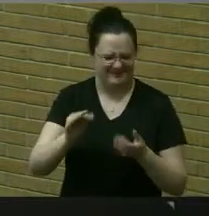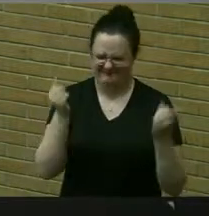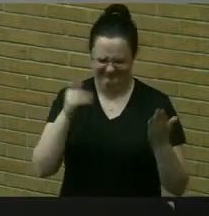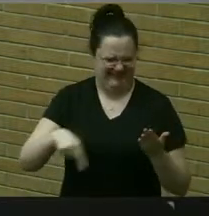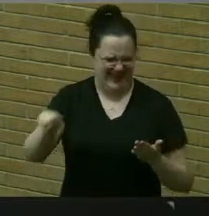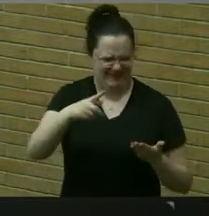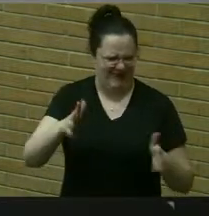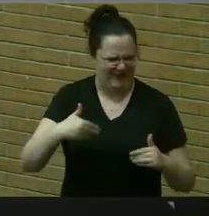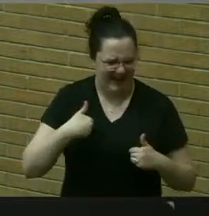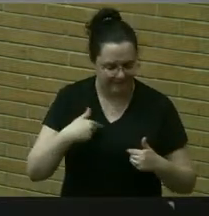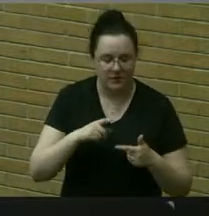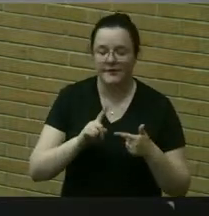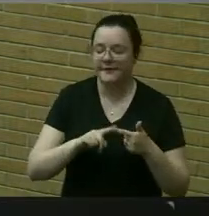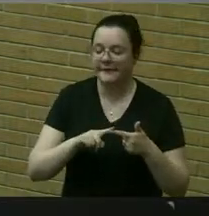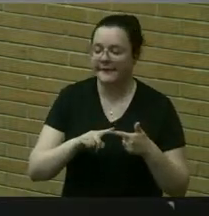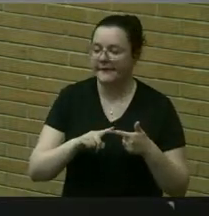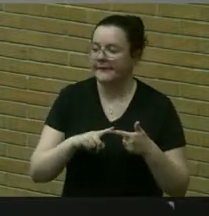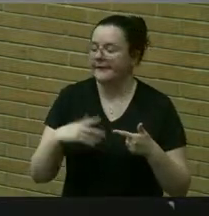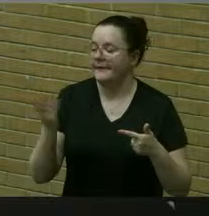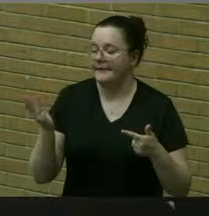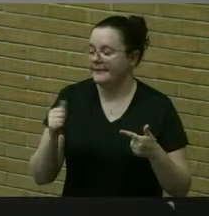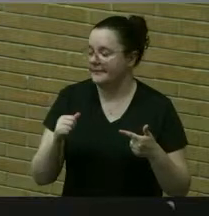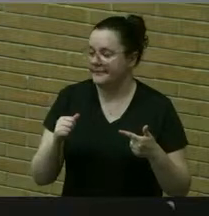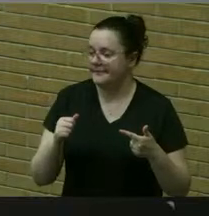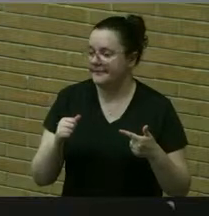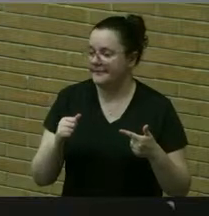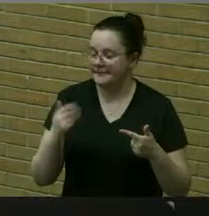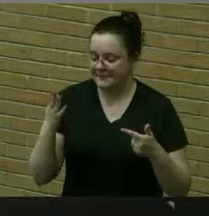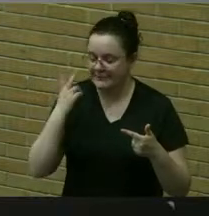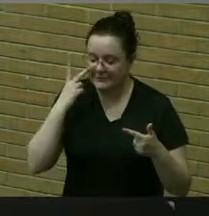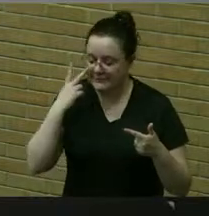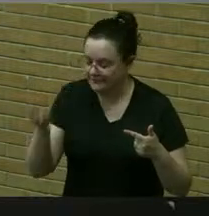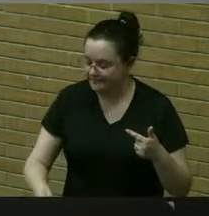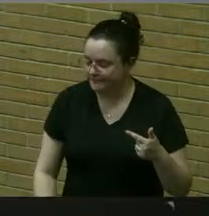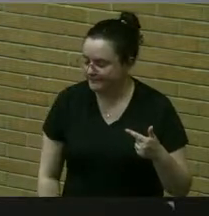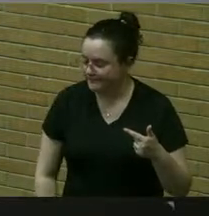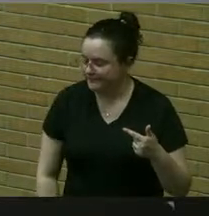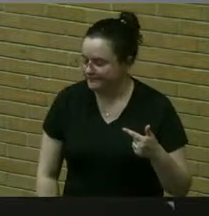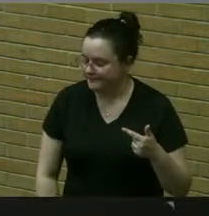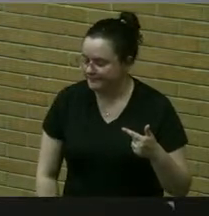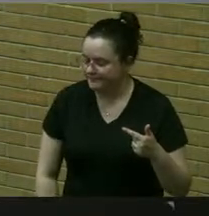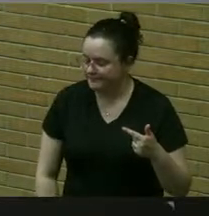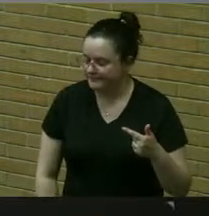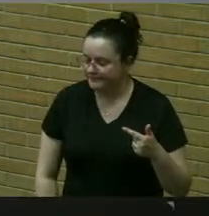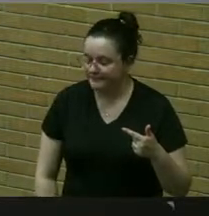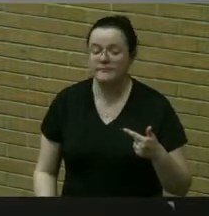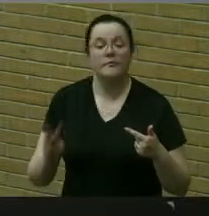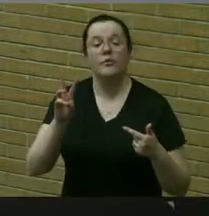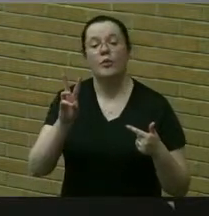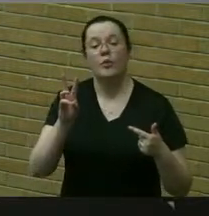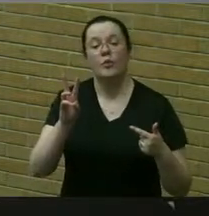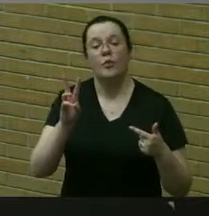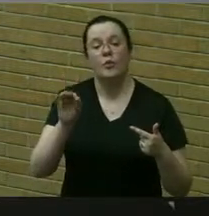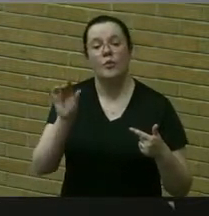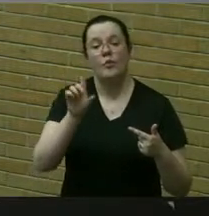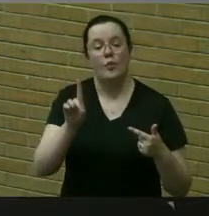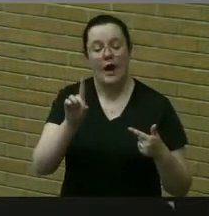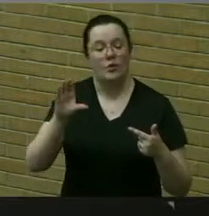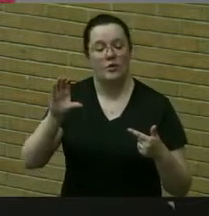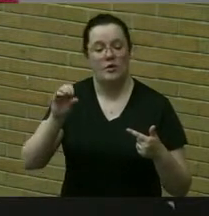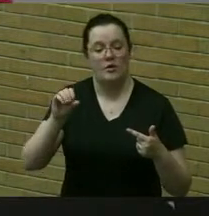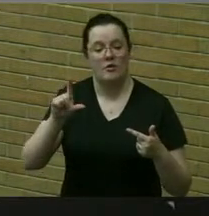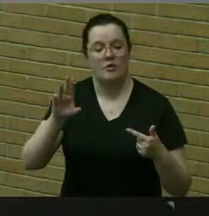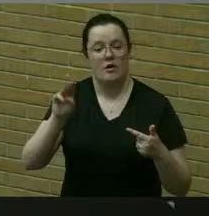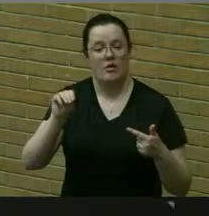could have um uh let's see um some wild columbine lots of yards